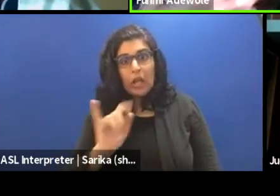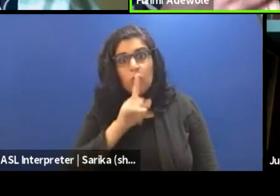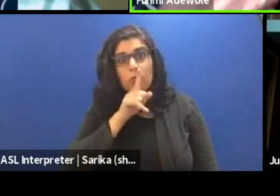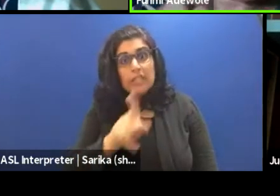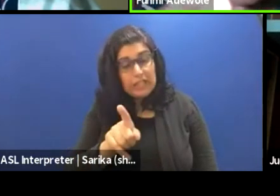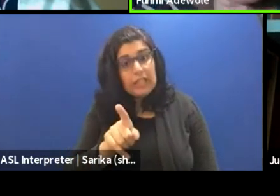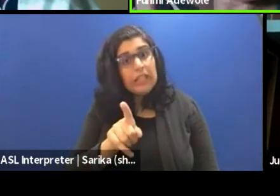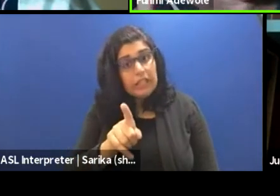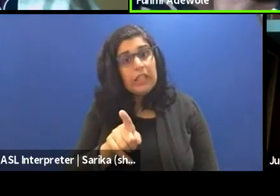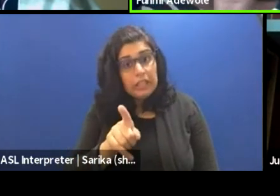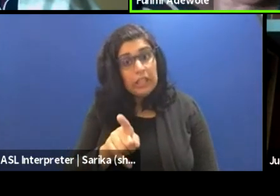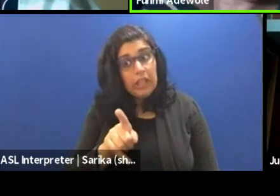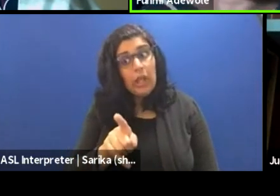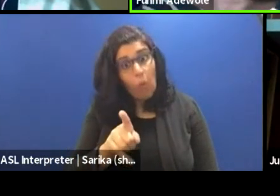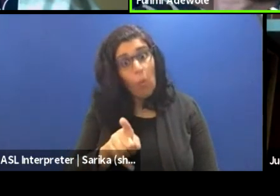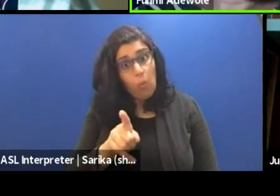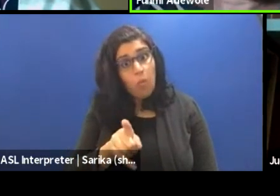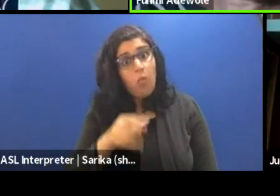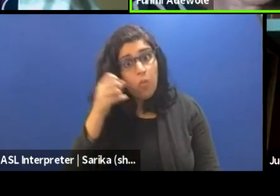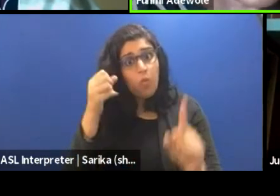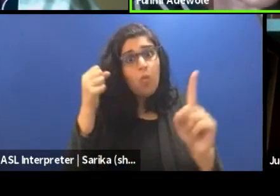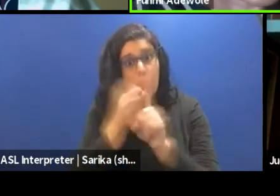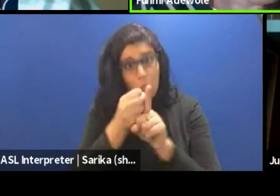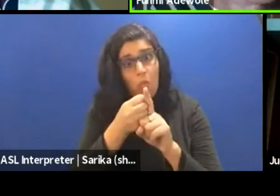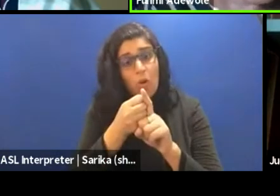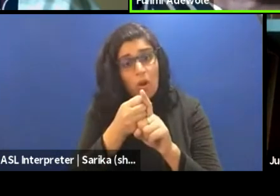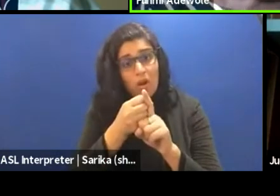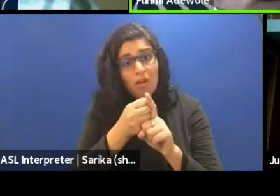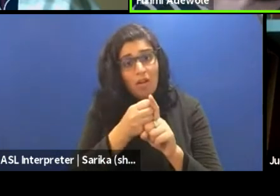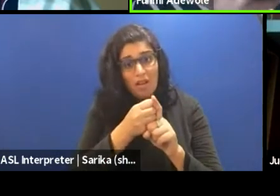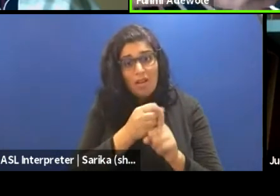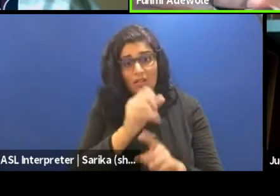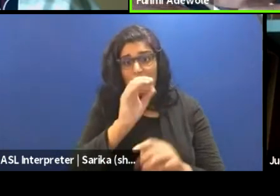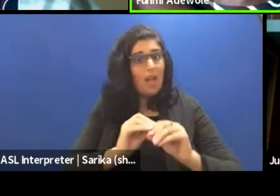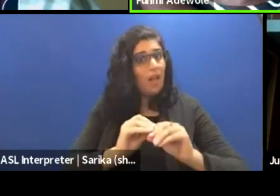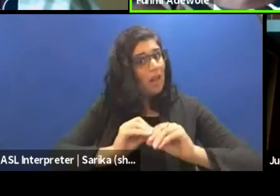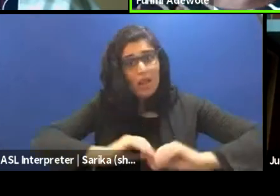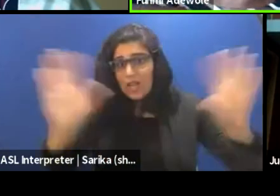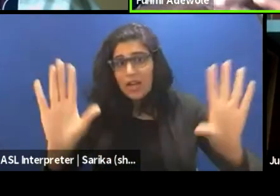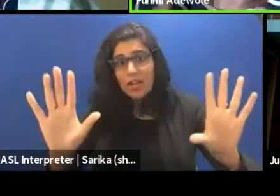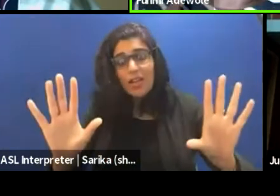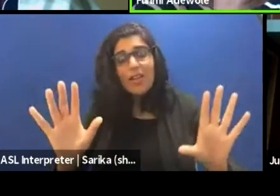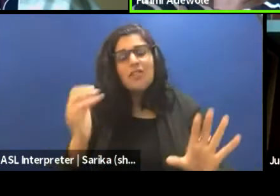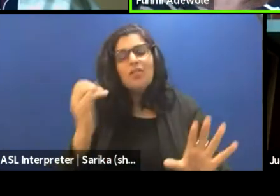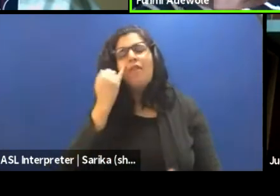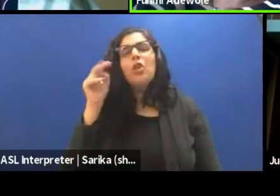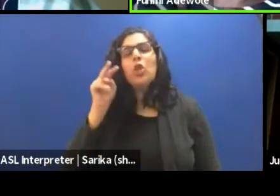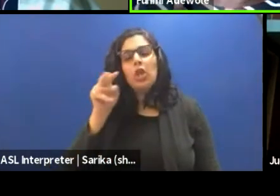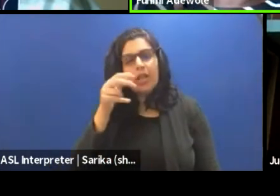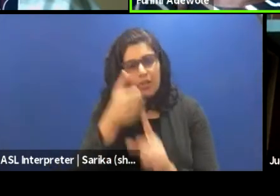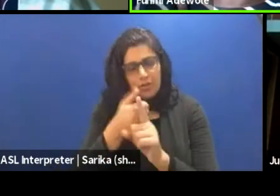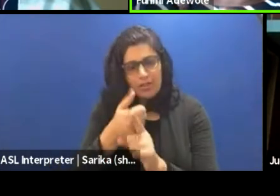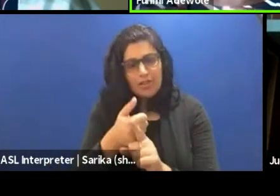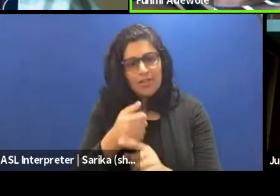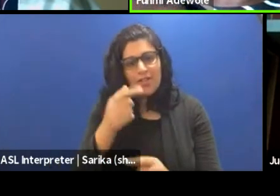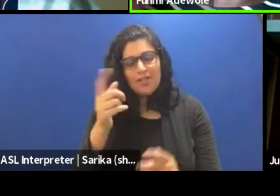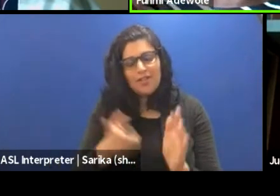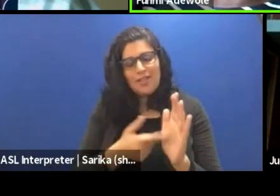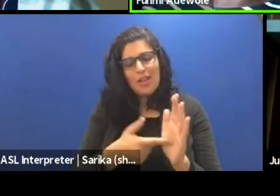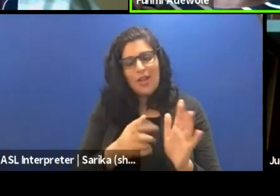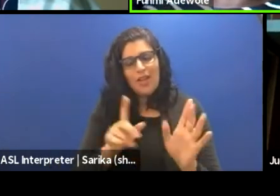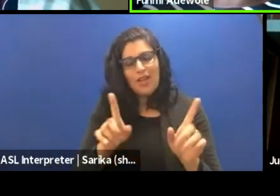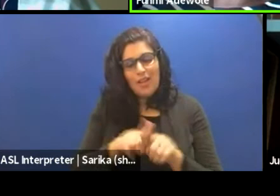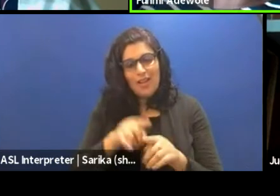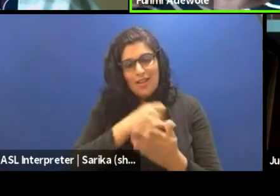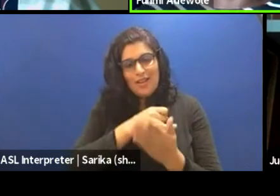take it, you know, on the nose, sort of, you know. And in that case, if you look at yourself, and this is why sometimes one has to, as an